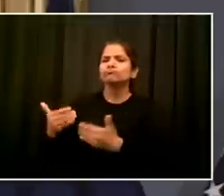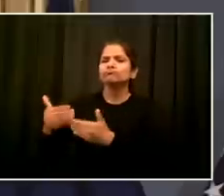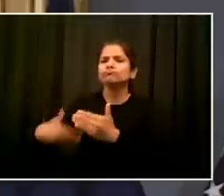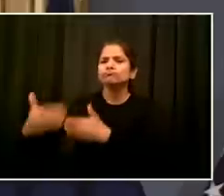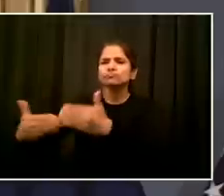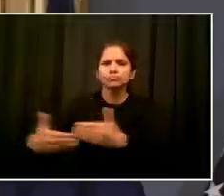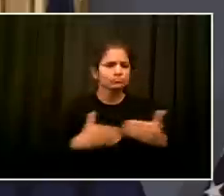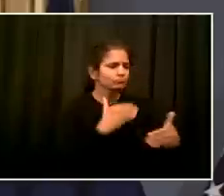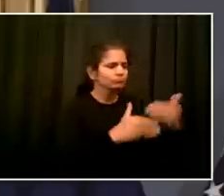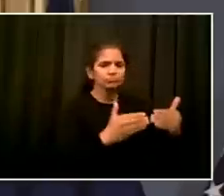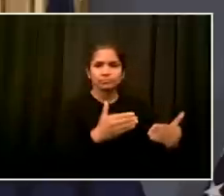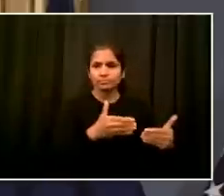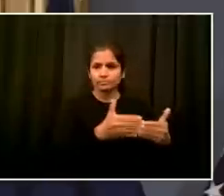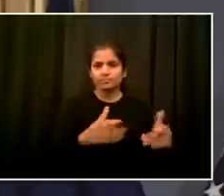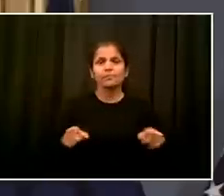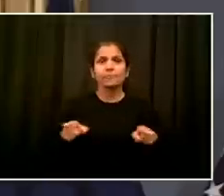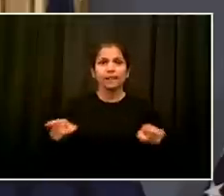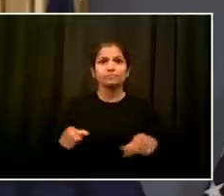city. Thank you, everyone.